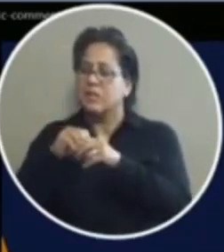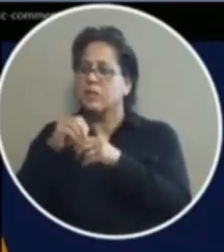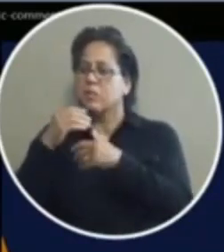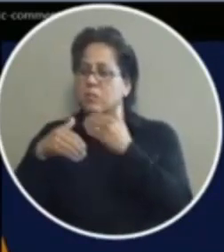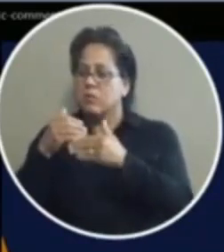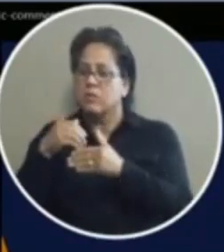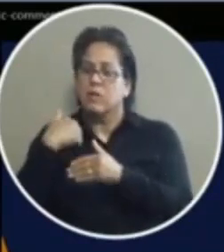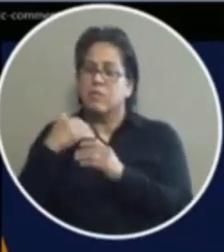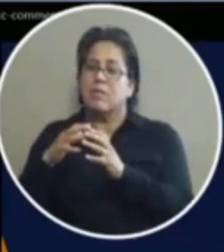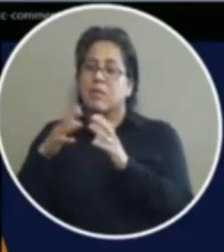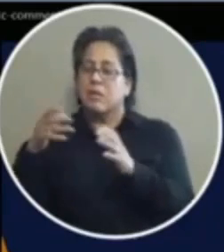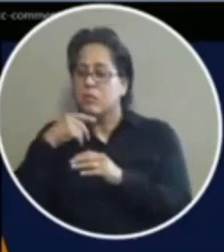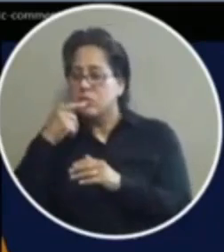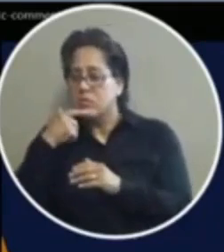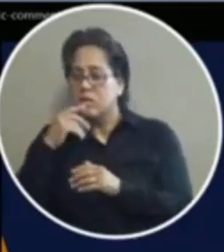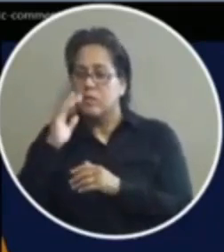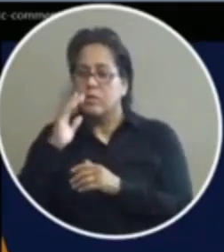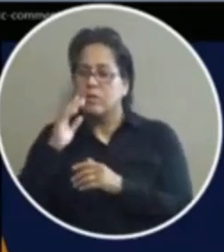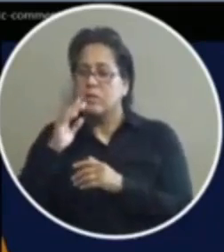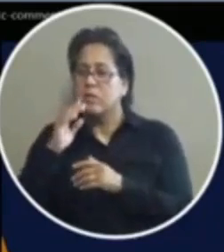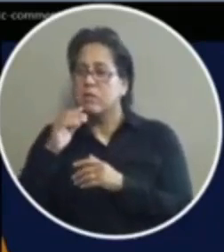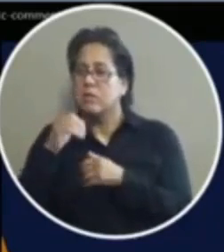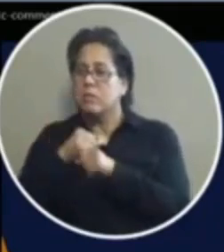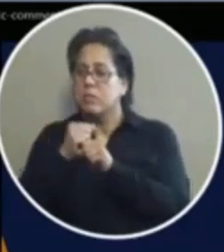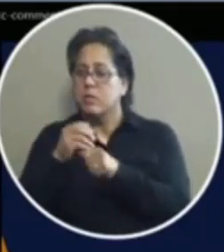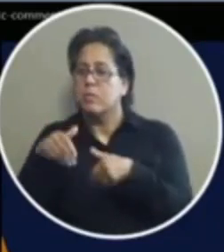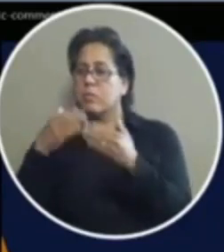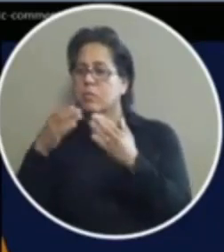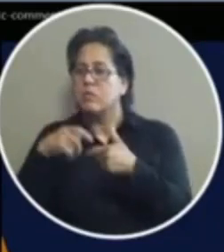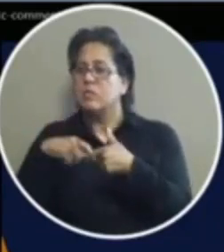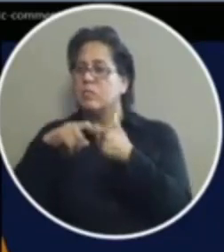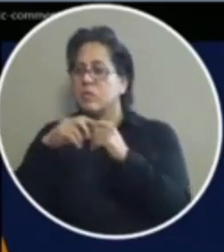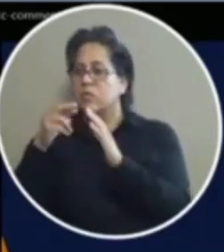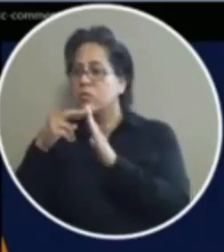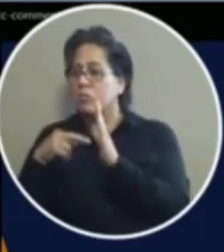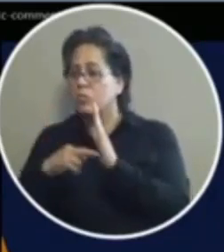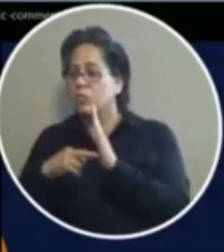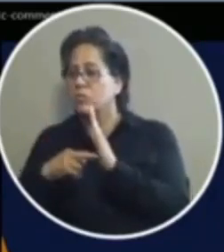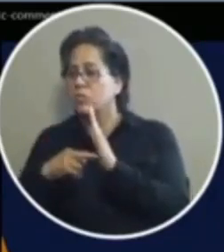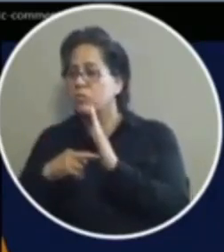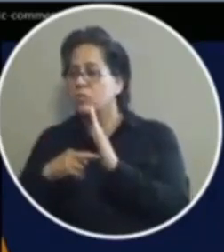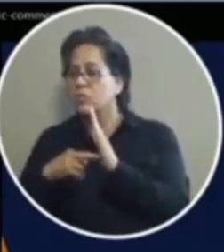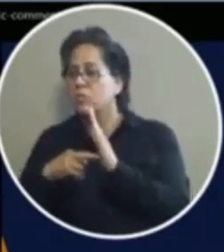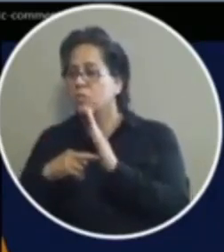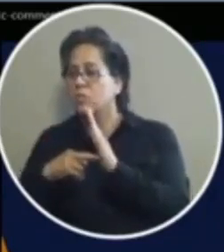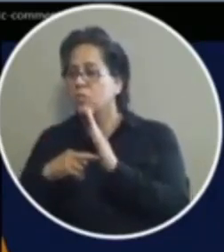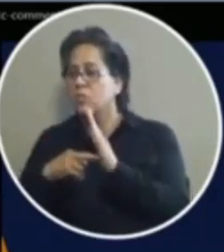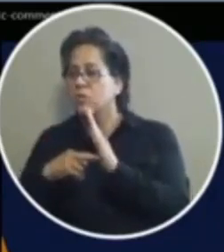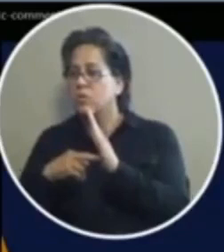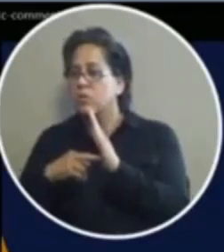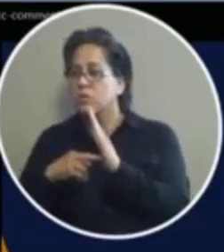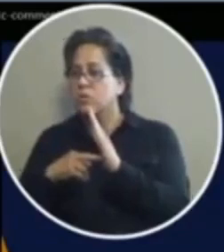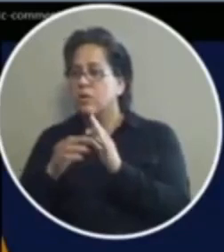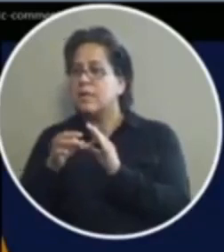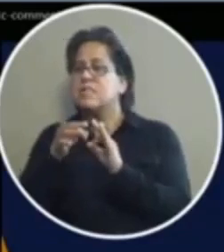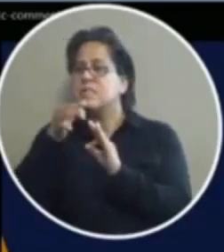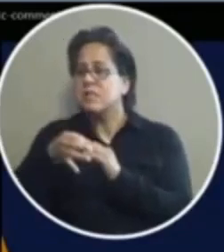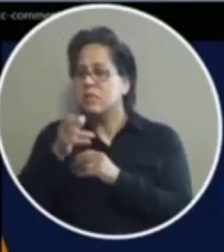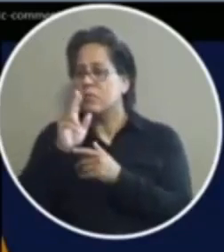know they have a lot to say so i would like to make them make a motion to suspend the rules for this item um and extend that three minutes